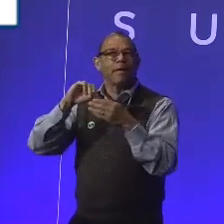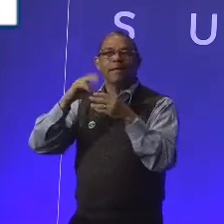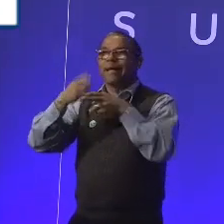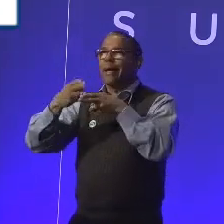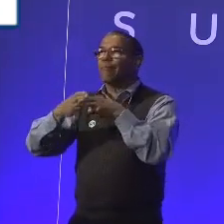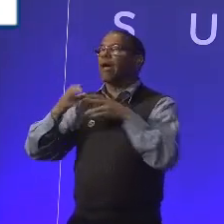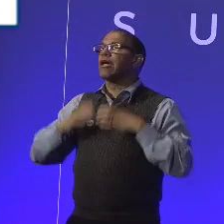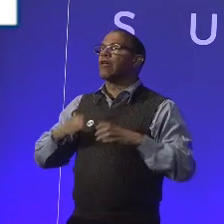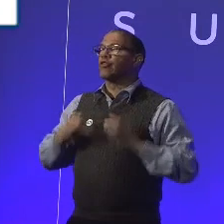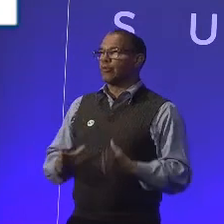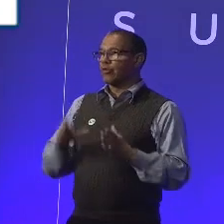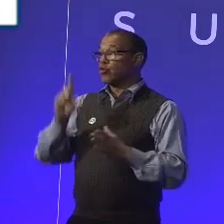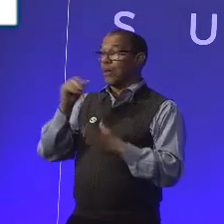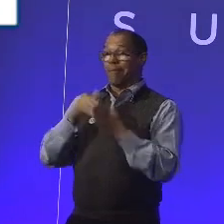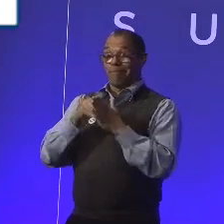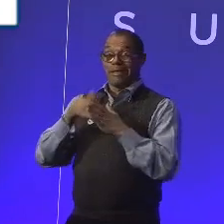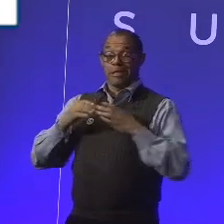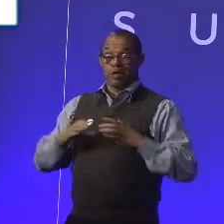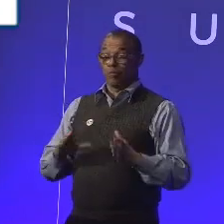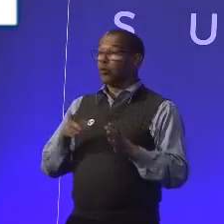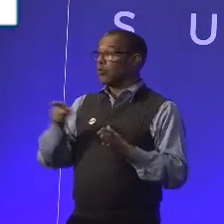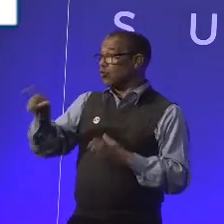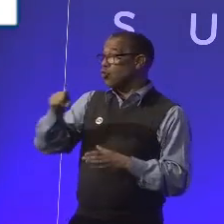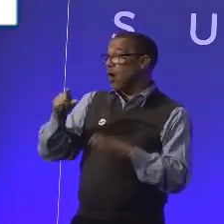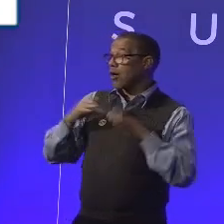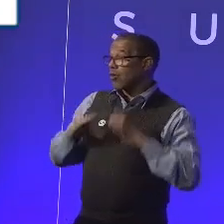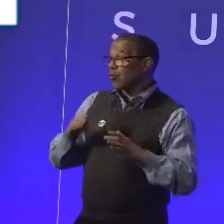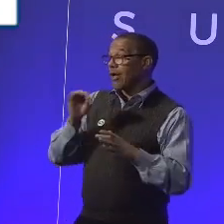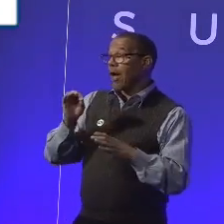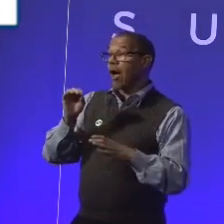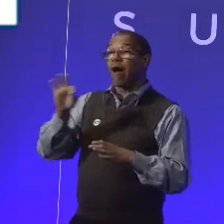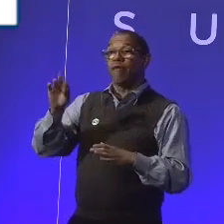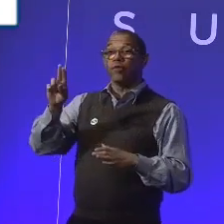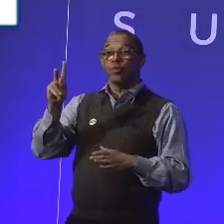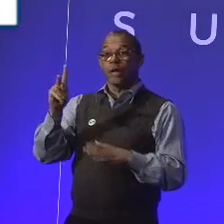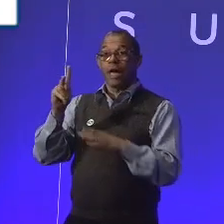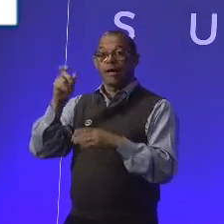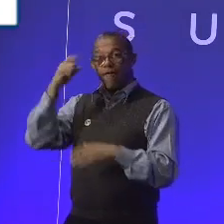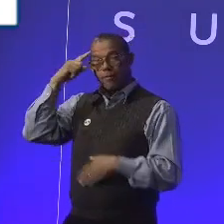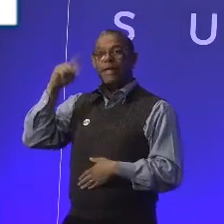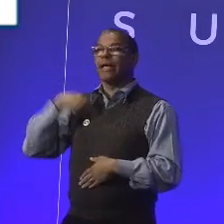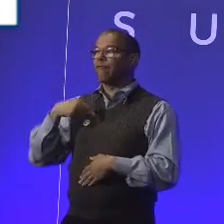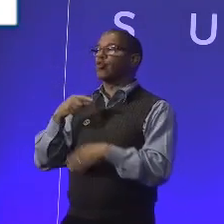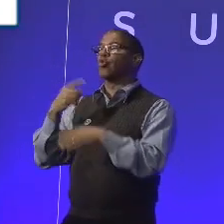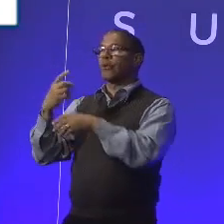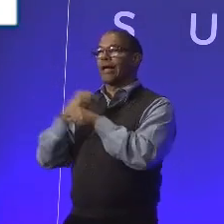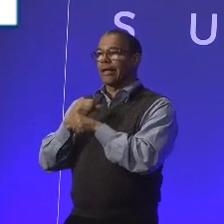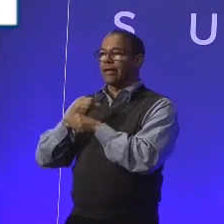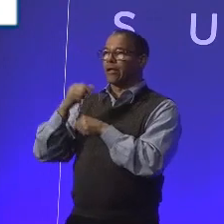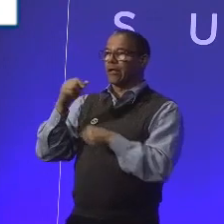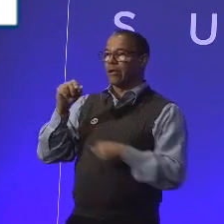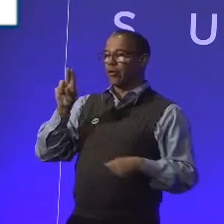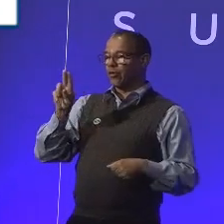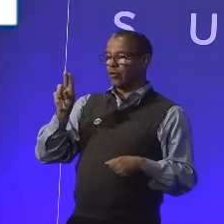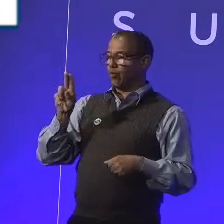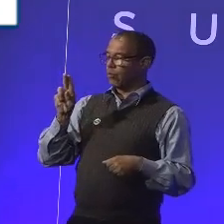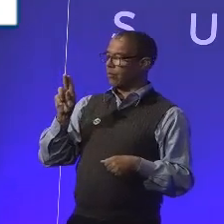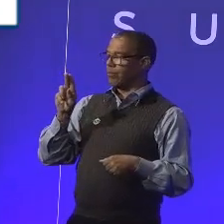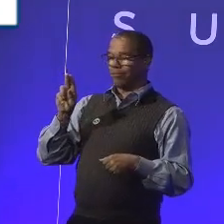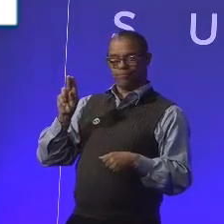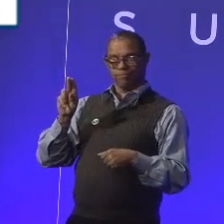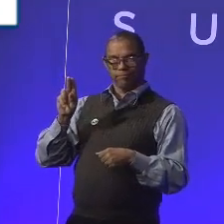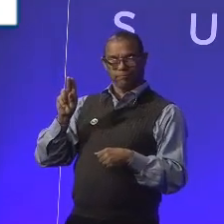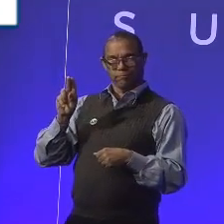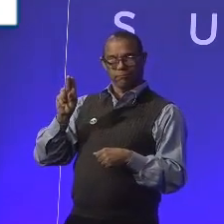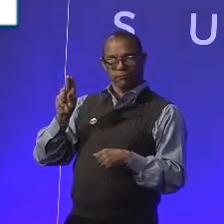love that they put that word out there. You are a customer of the UK government if you're going through DWP. 96,000 employees they